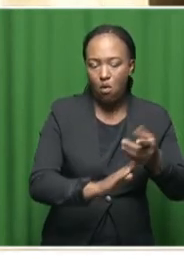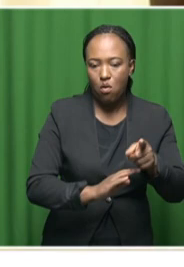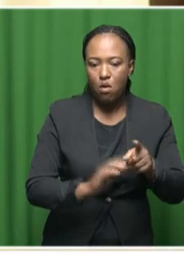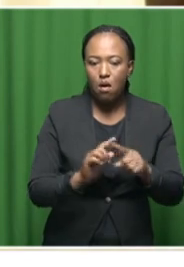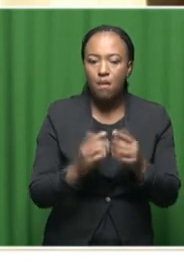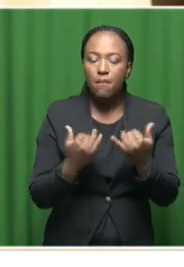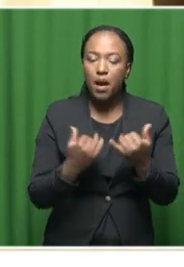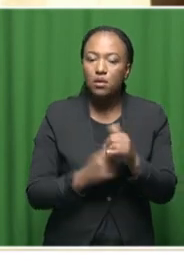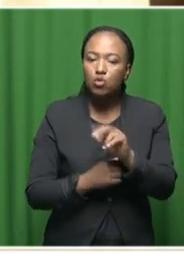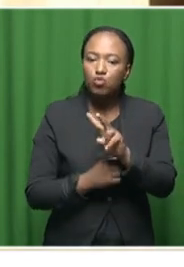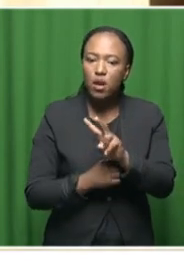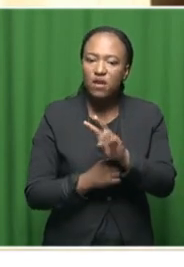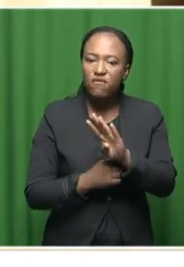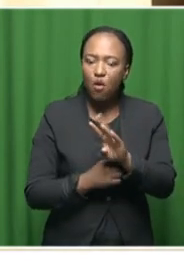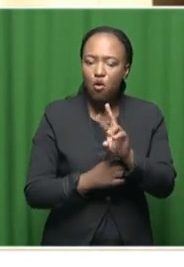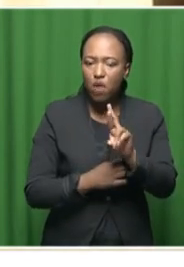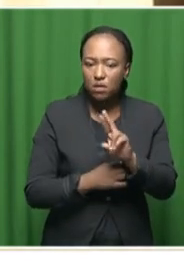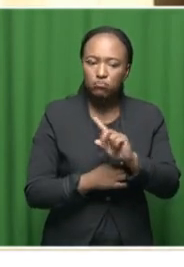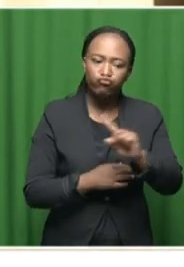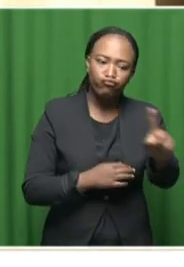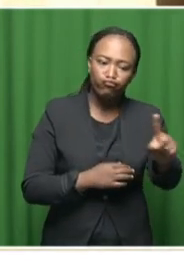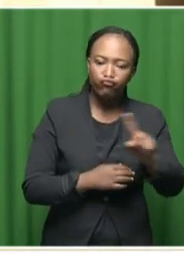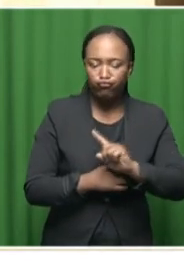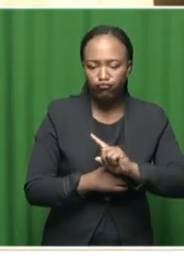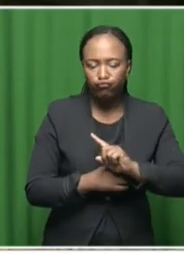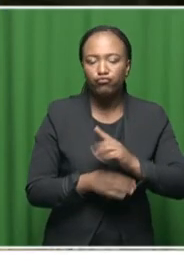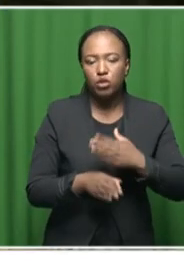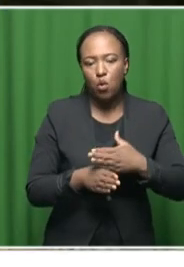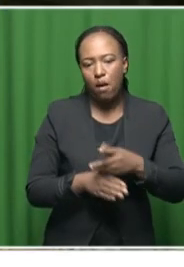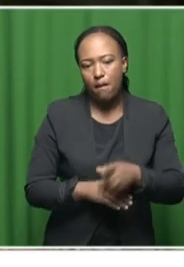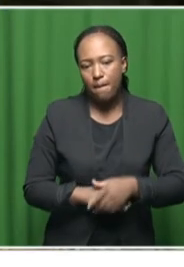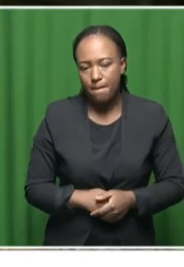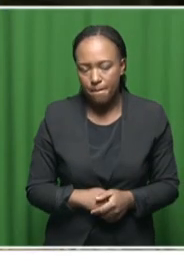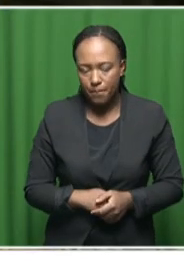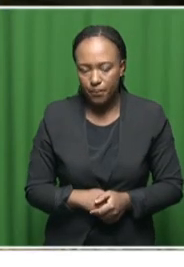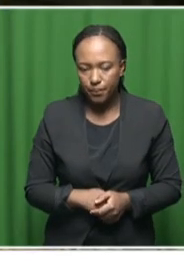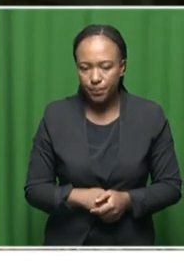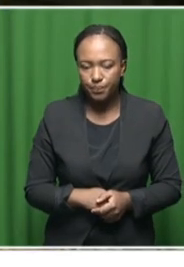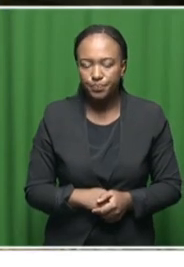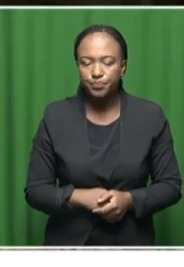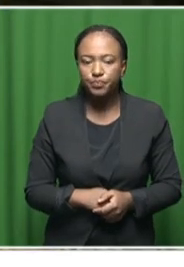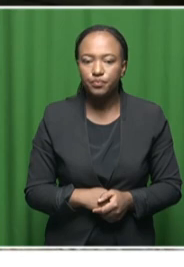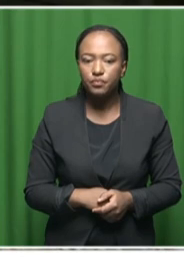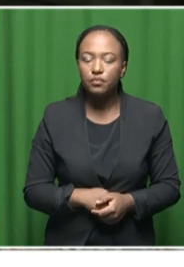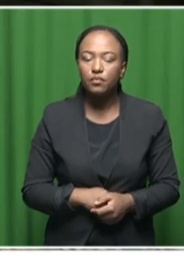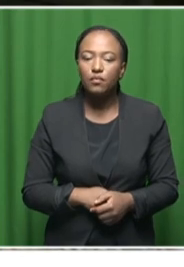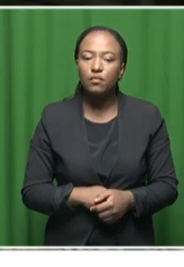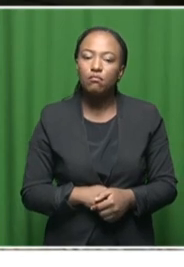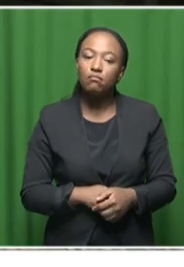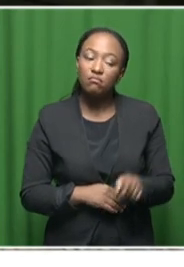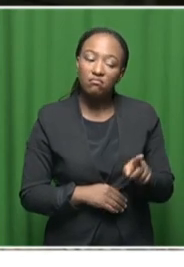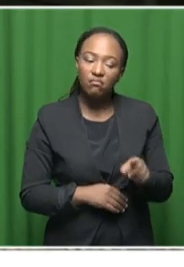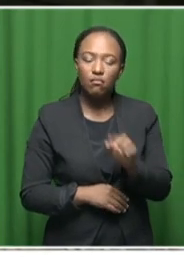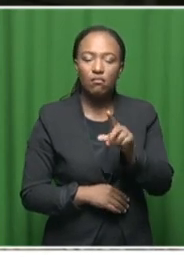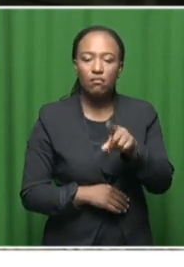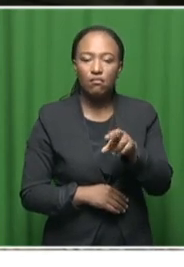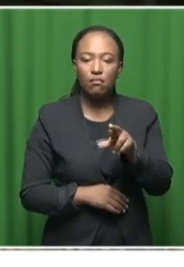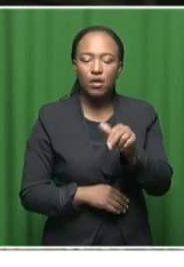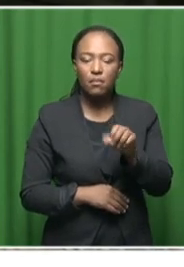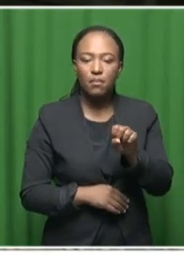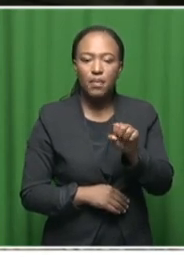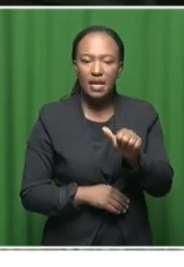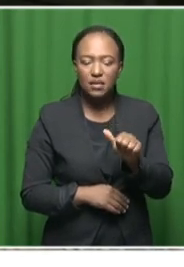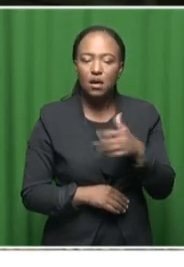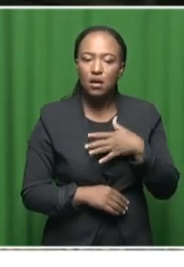only 24 to go to work and come back. Praza says it is looking to restore limited services on the